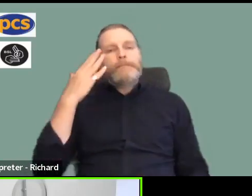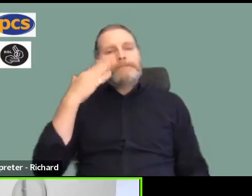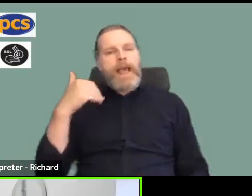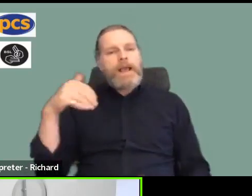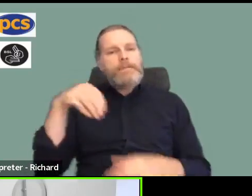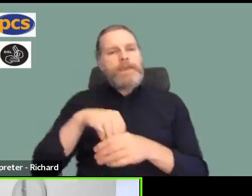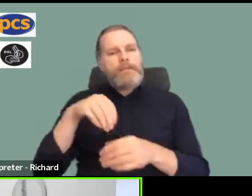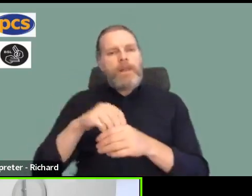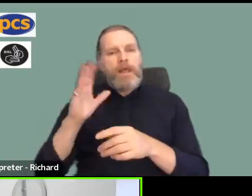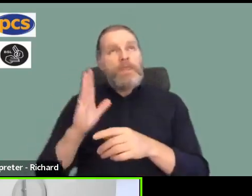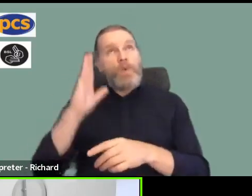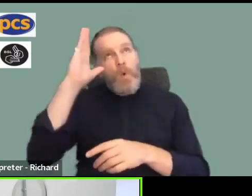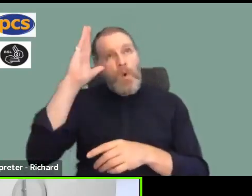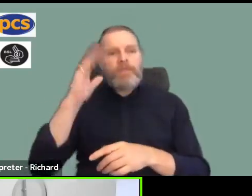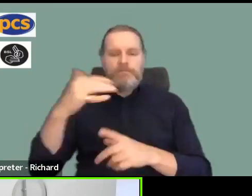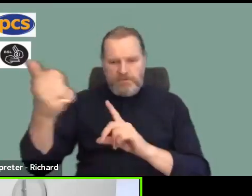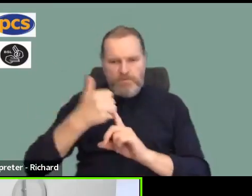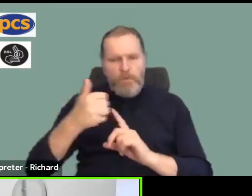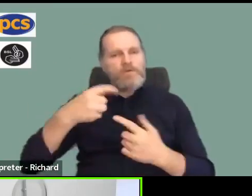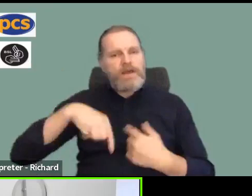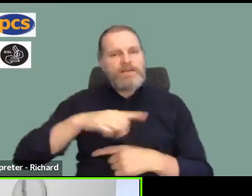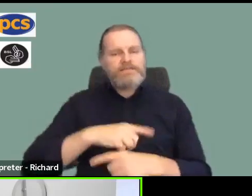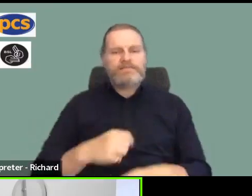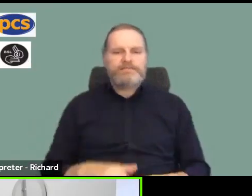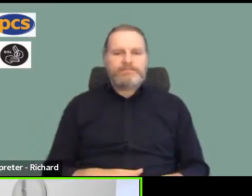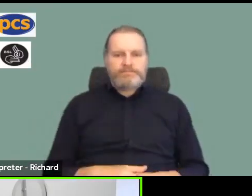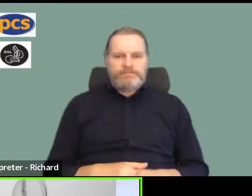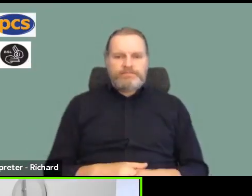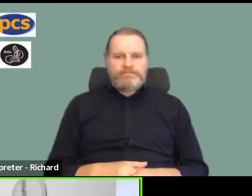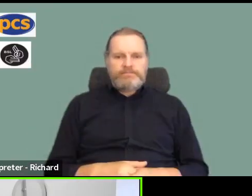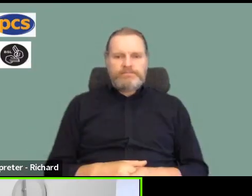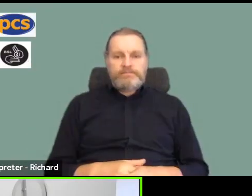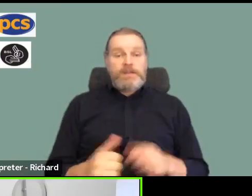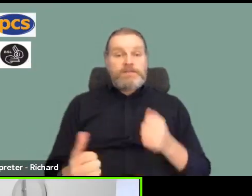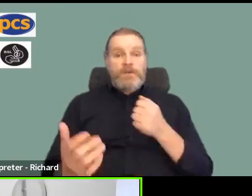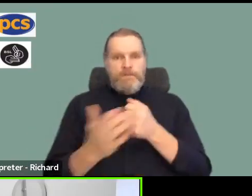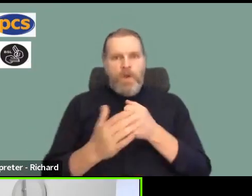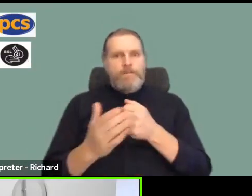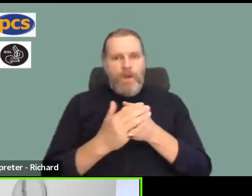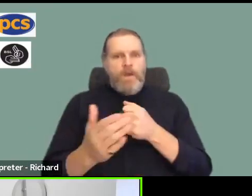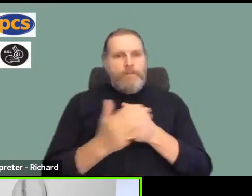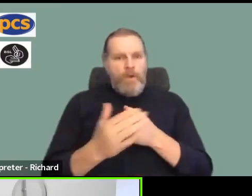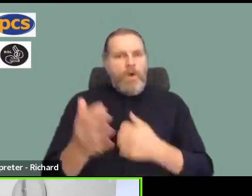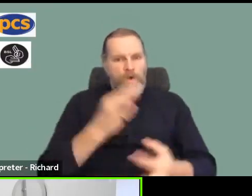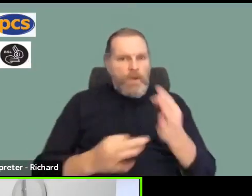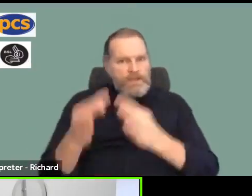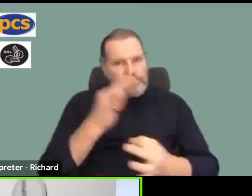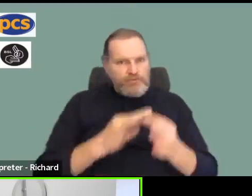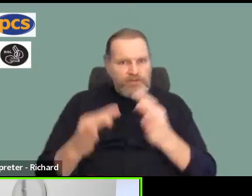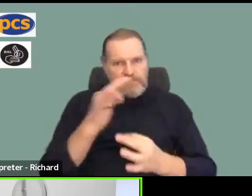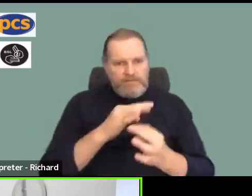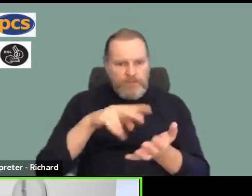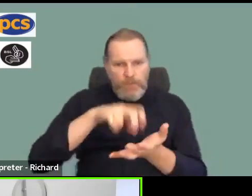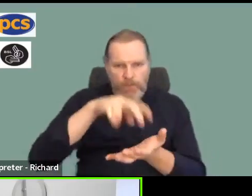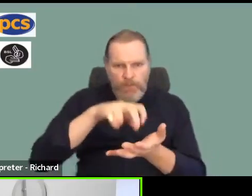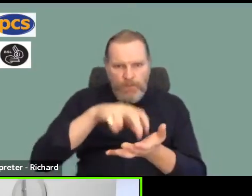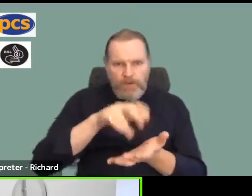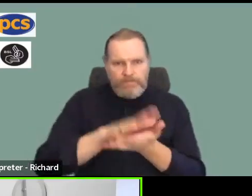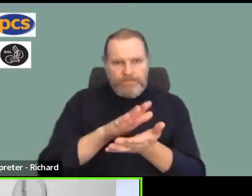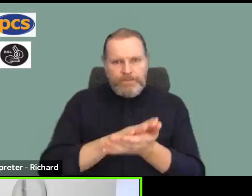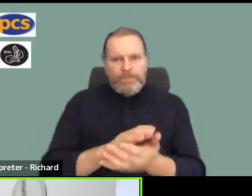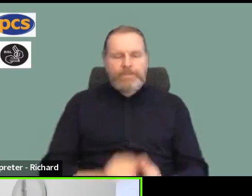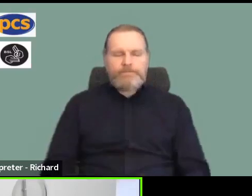Region. Okay, so there are lots and lots of questions, Mark. we pleased to hear? So, I